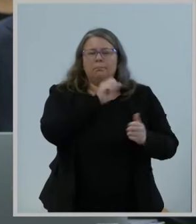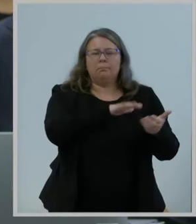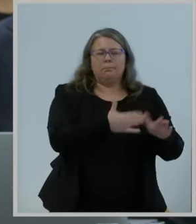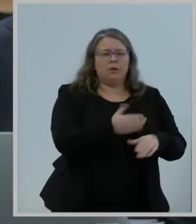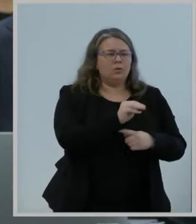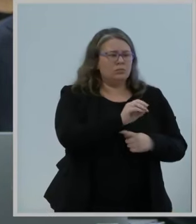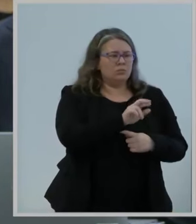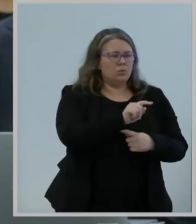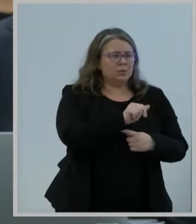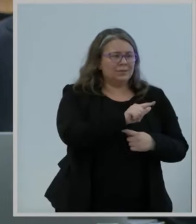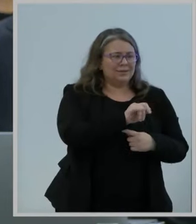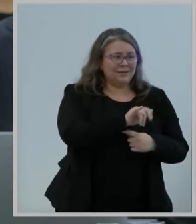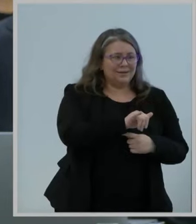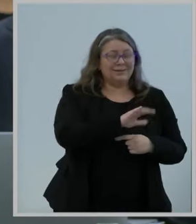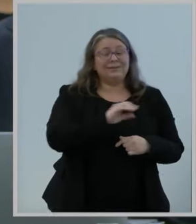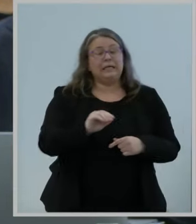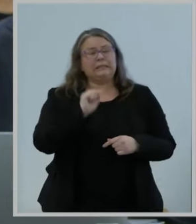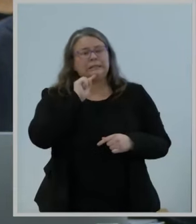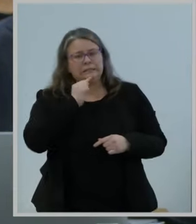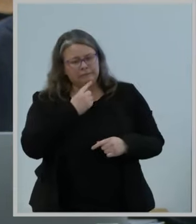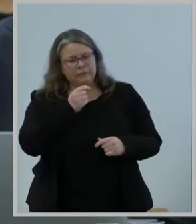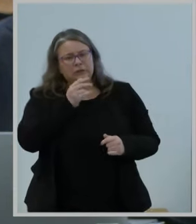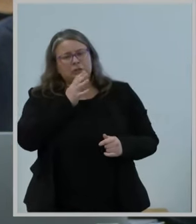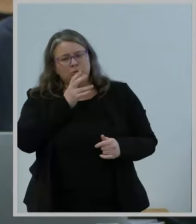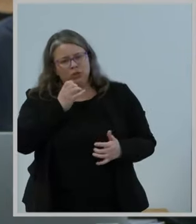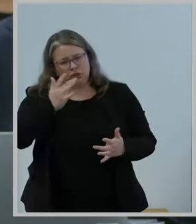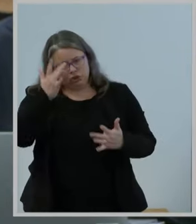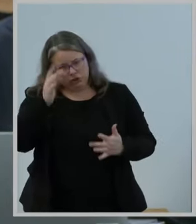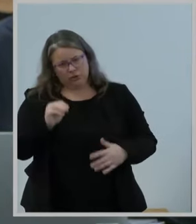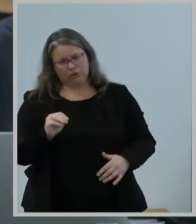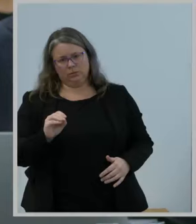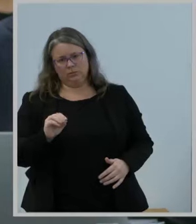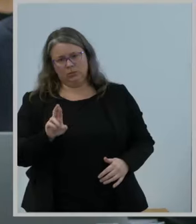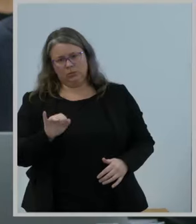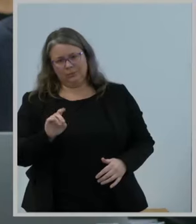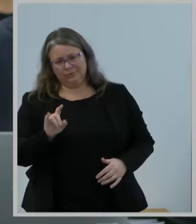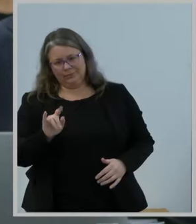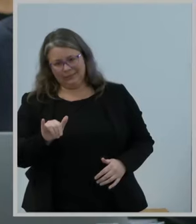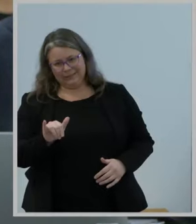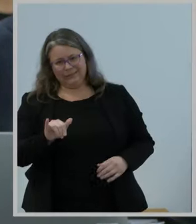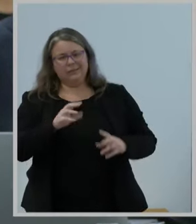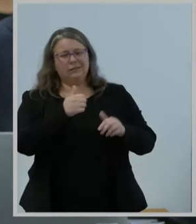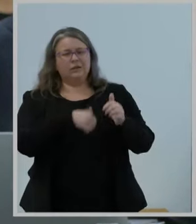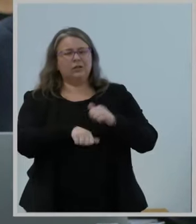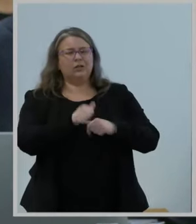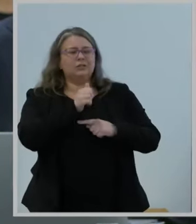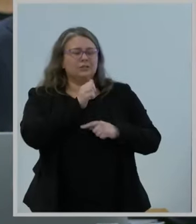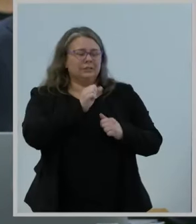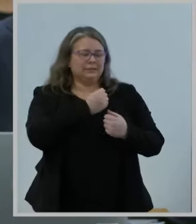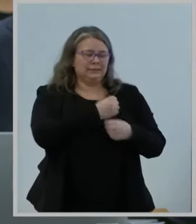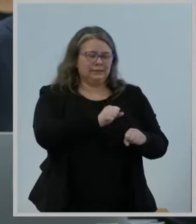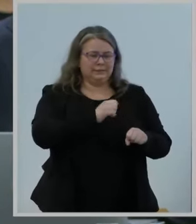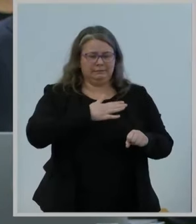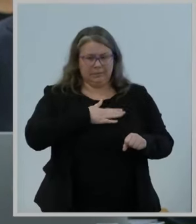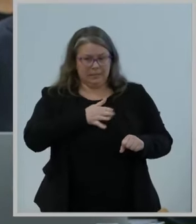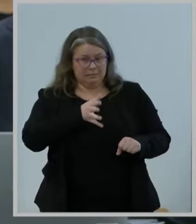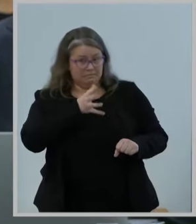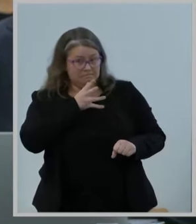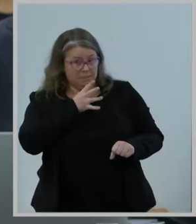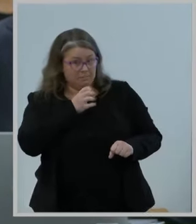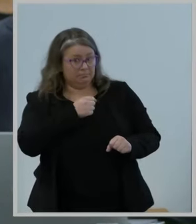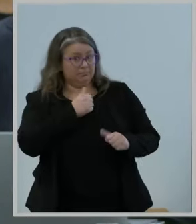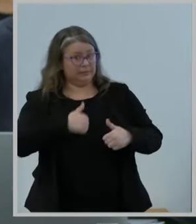pursuant to the data mapping to save mom's lives act. Fourth, you will consider a second